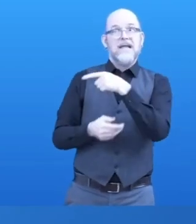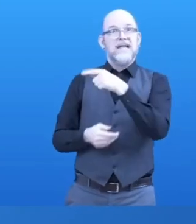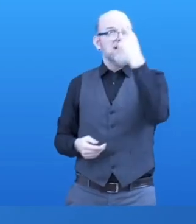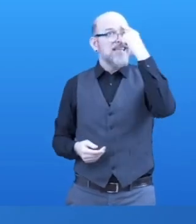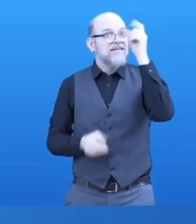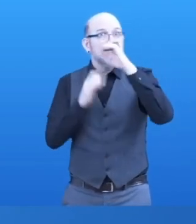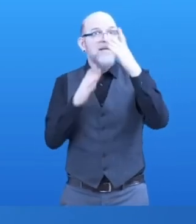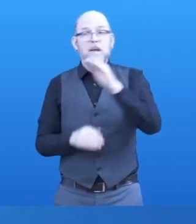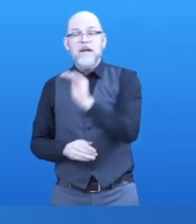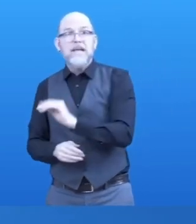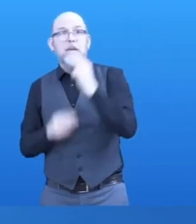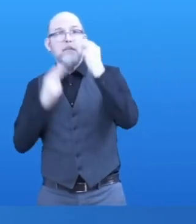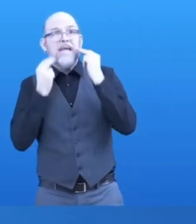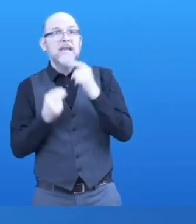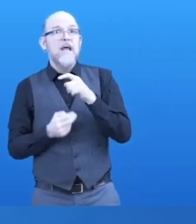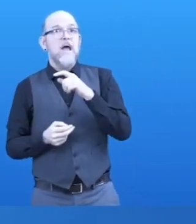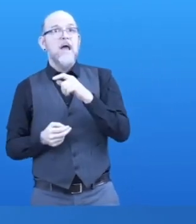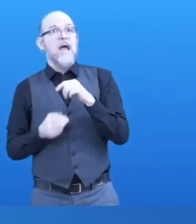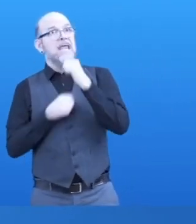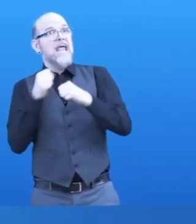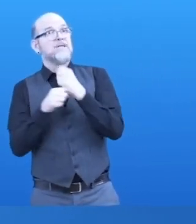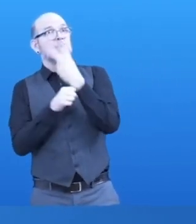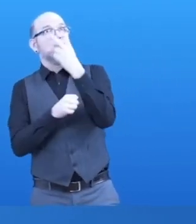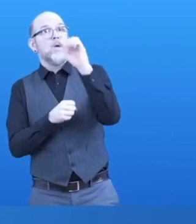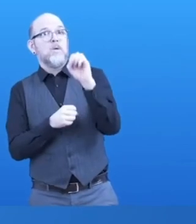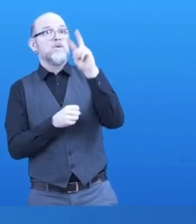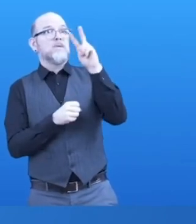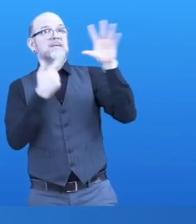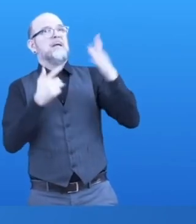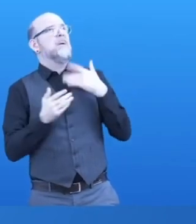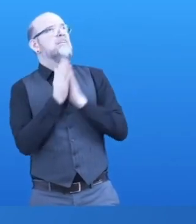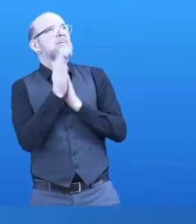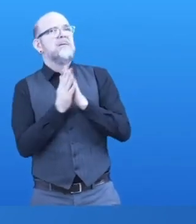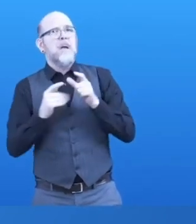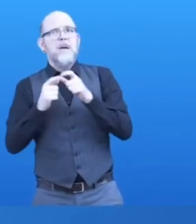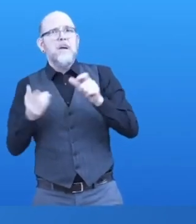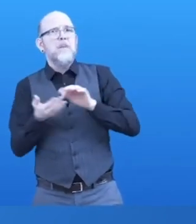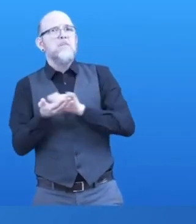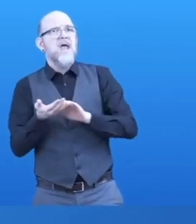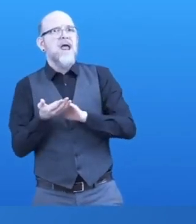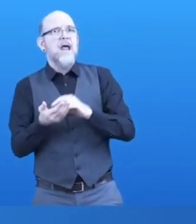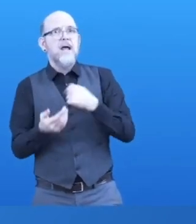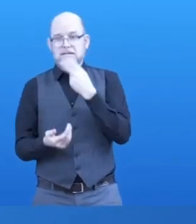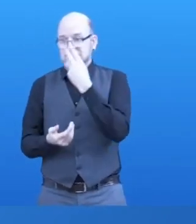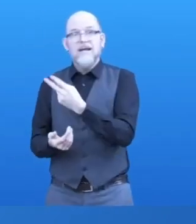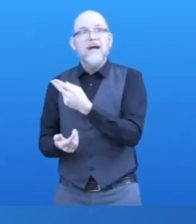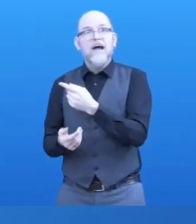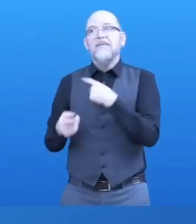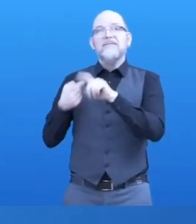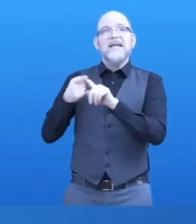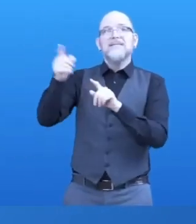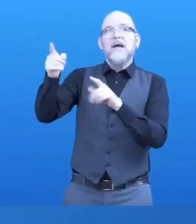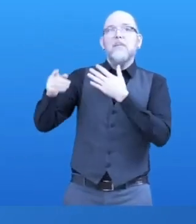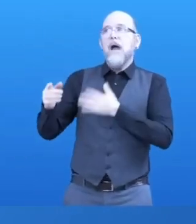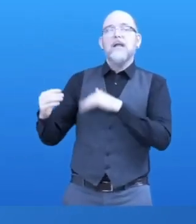braille device, enabling you to compete with your sighted peers. And the answer would be, yes, here it is, for